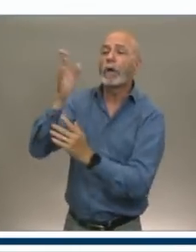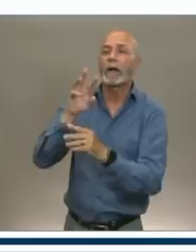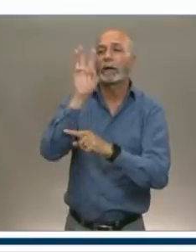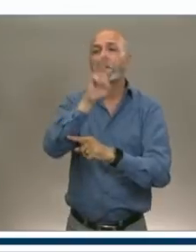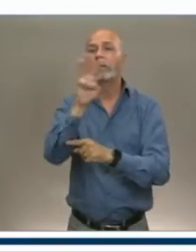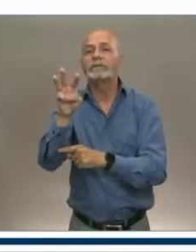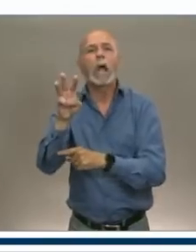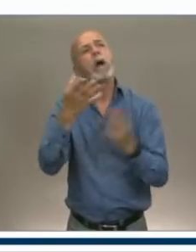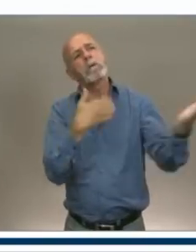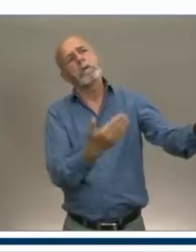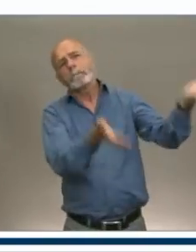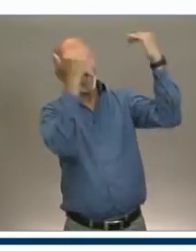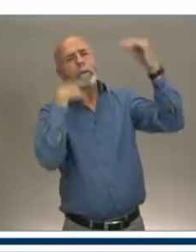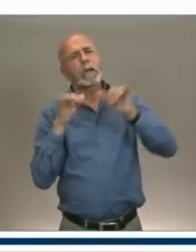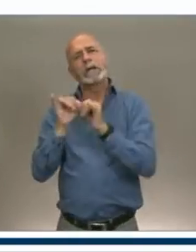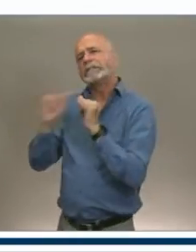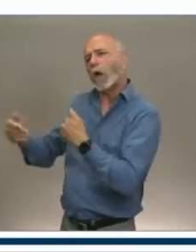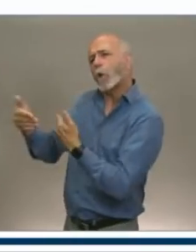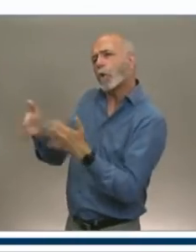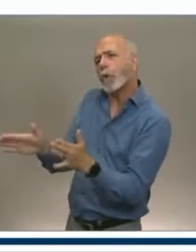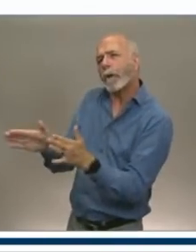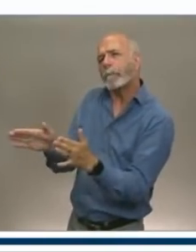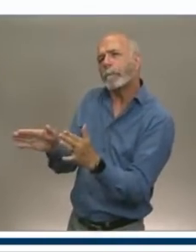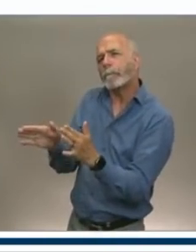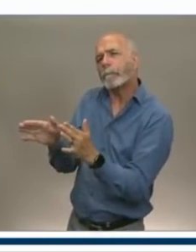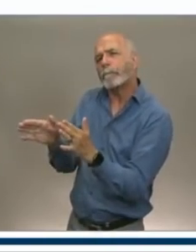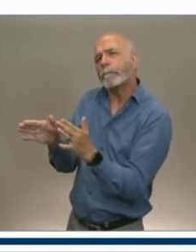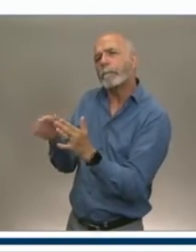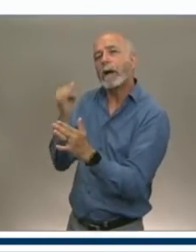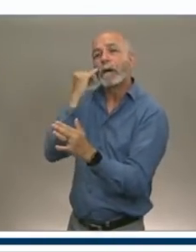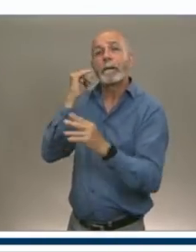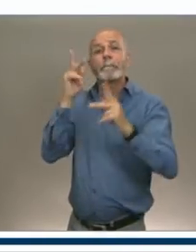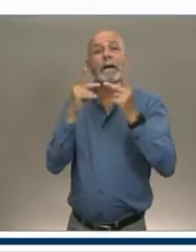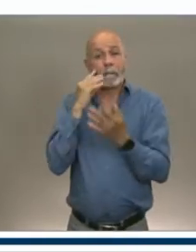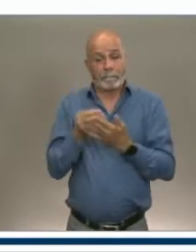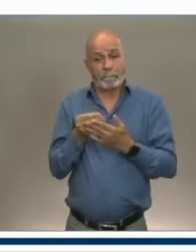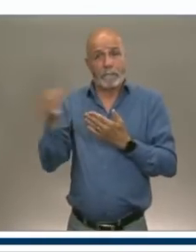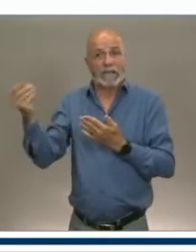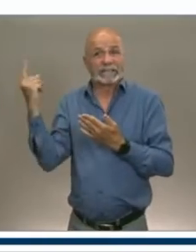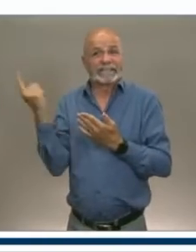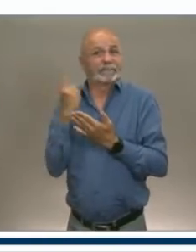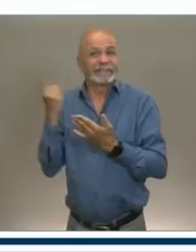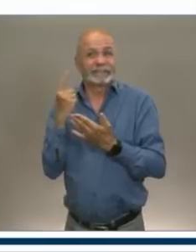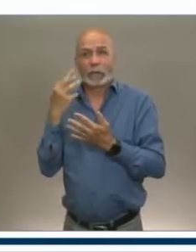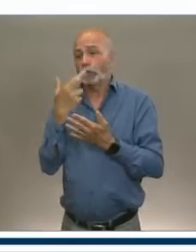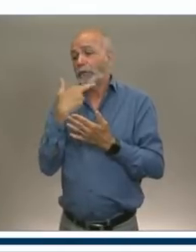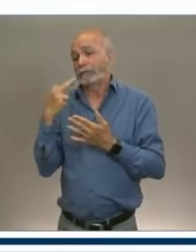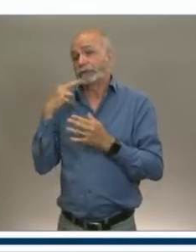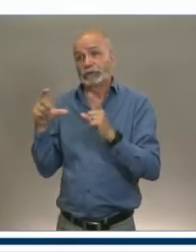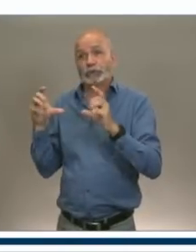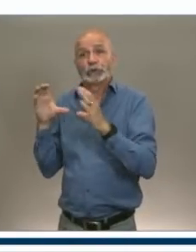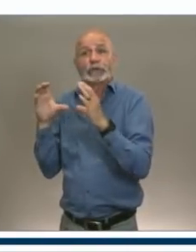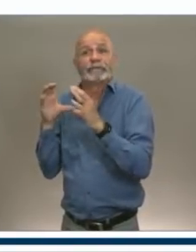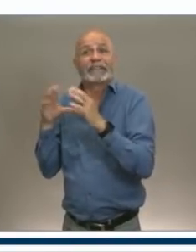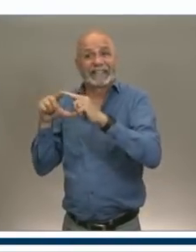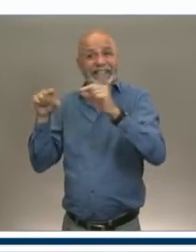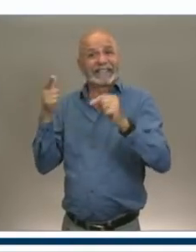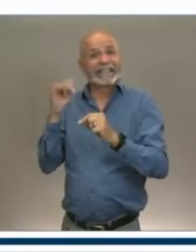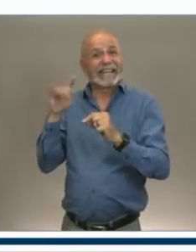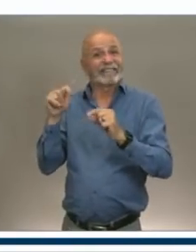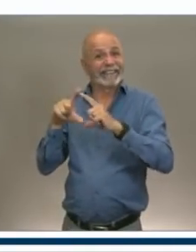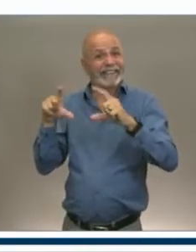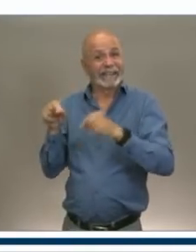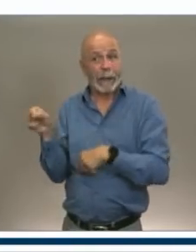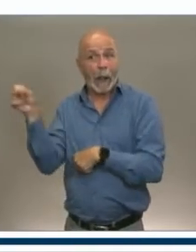you know, they would look at buying gift certificates from restaurants that are close by. They would package it